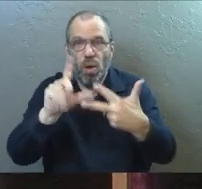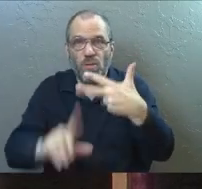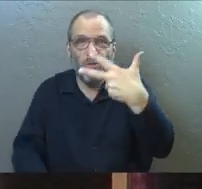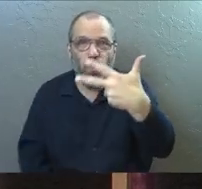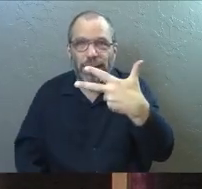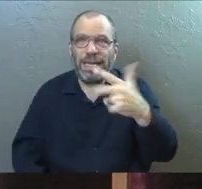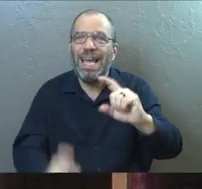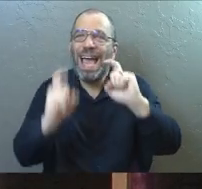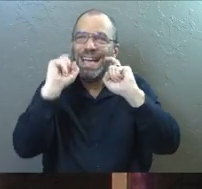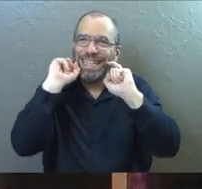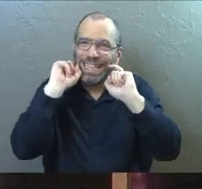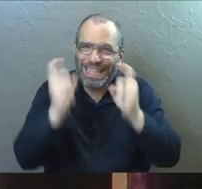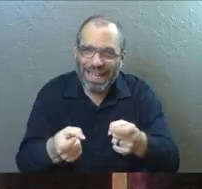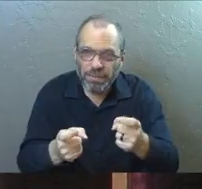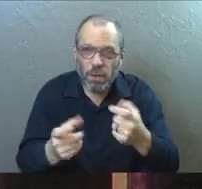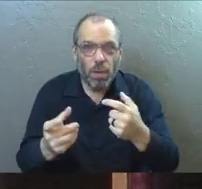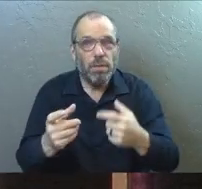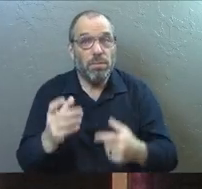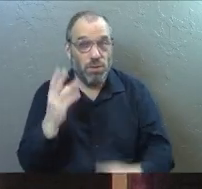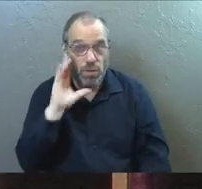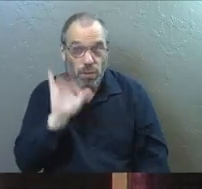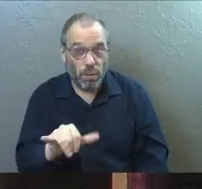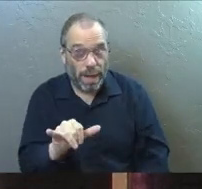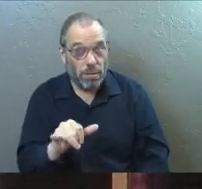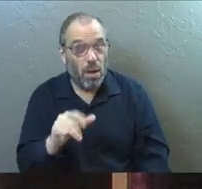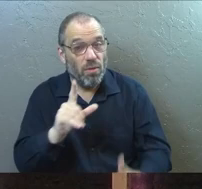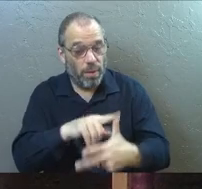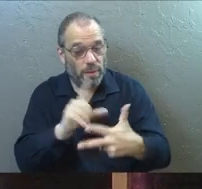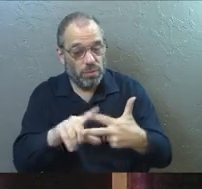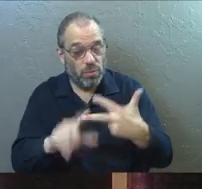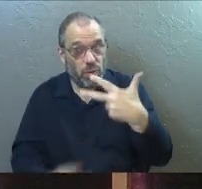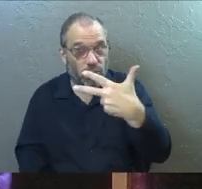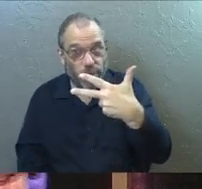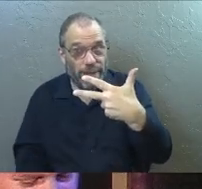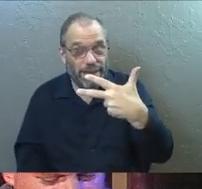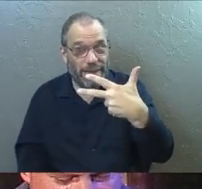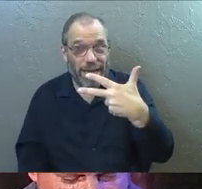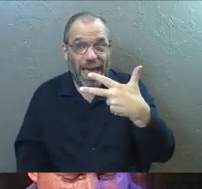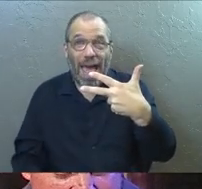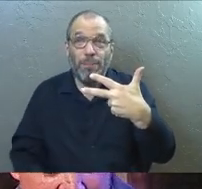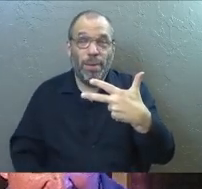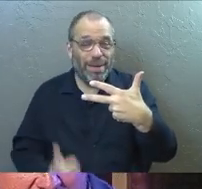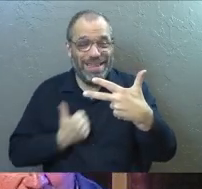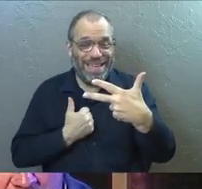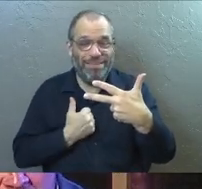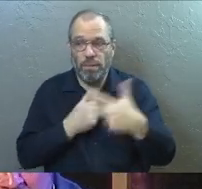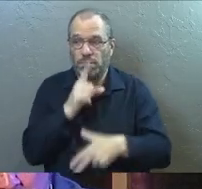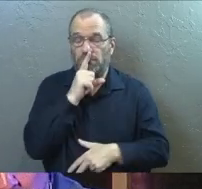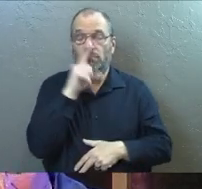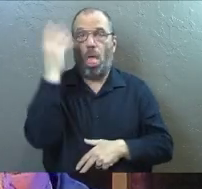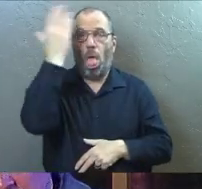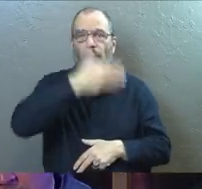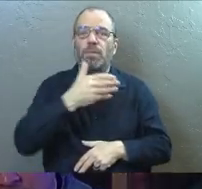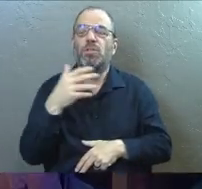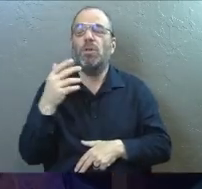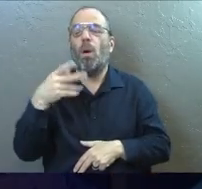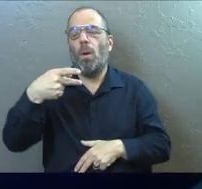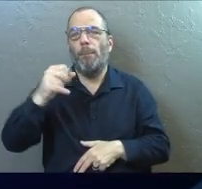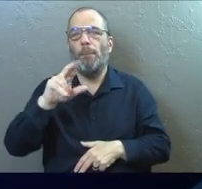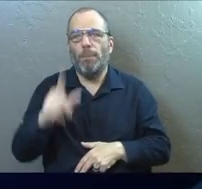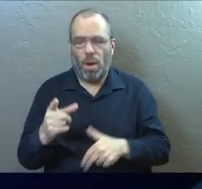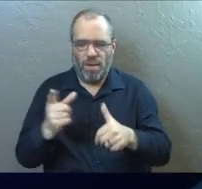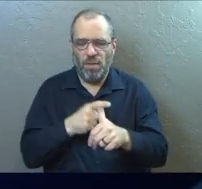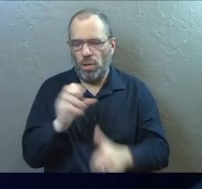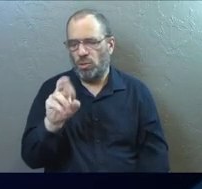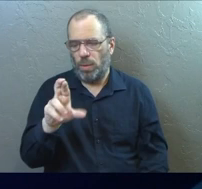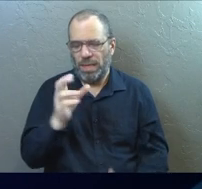gifts from Jesus, whether you know it or not. And sometimes we live as if they aren't there. So Paul talks about this first